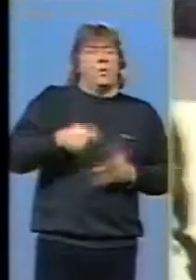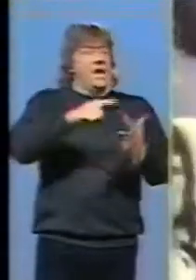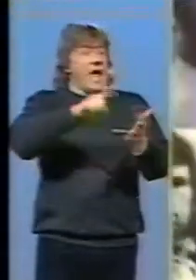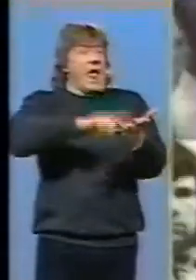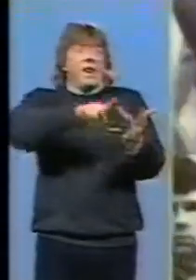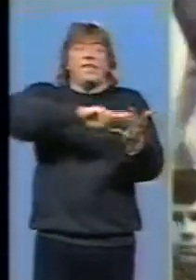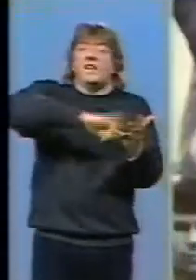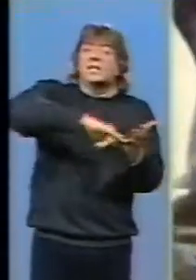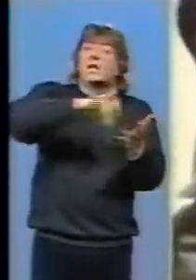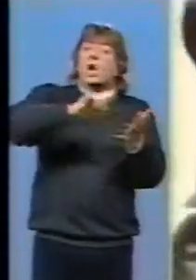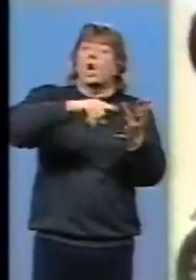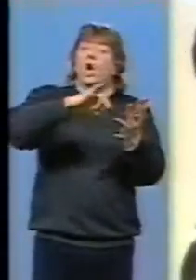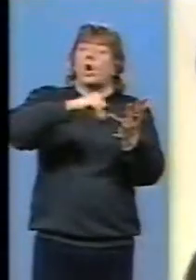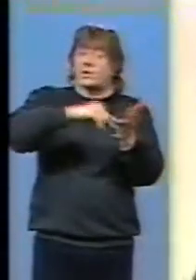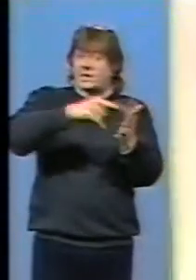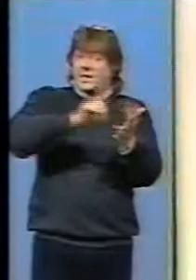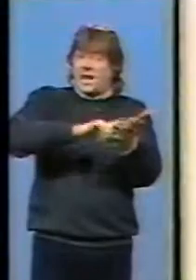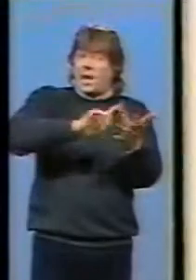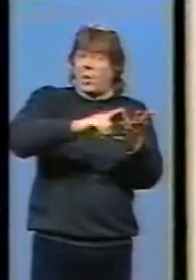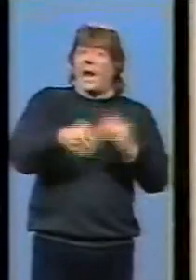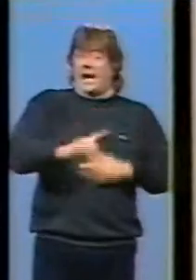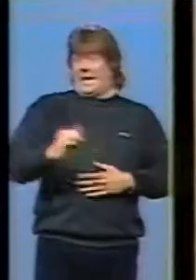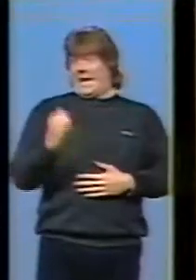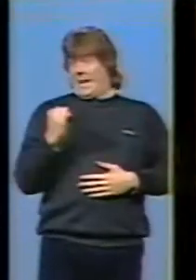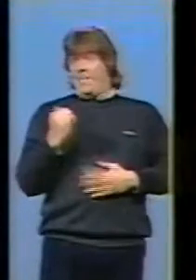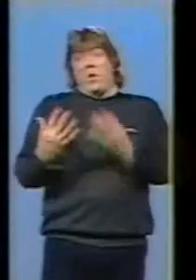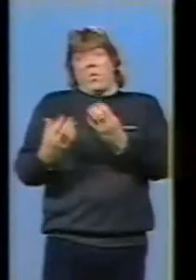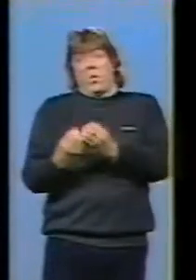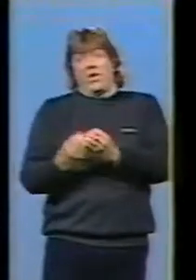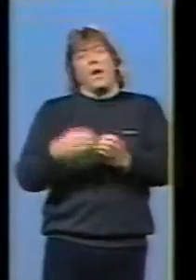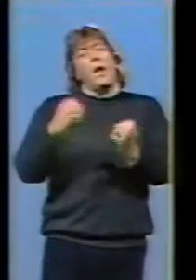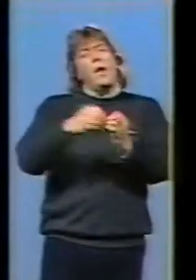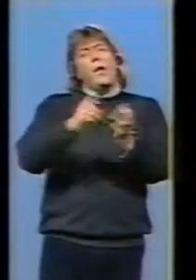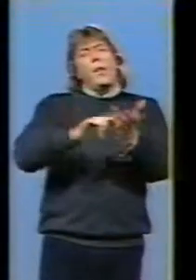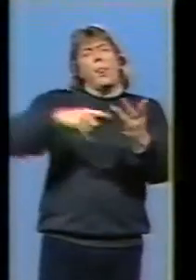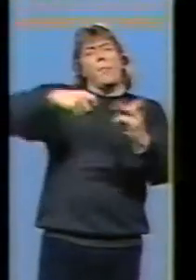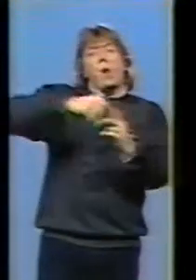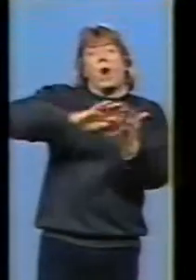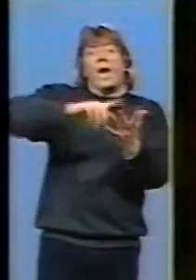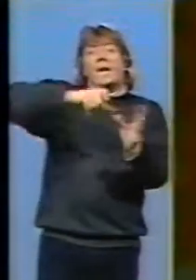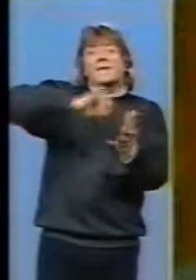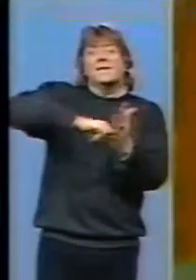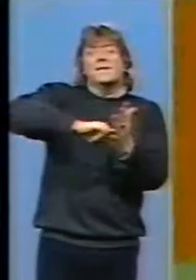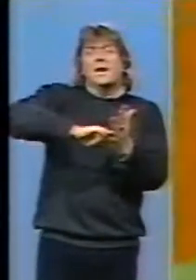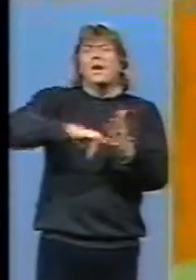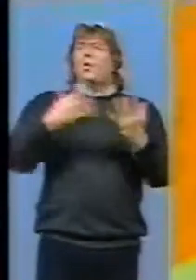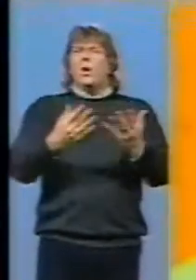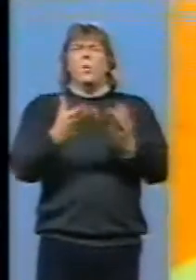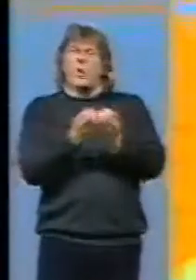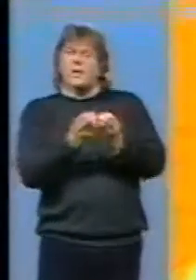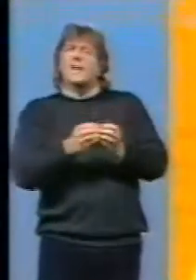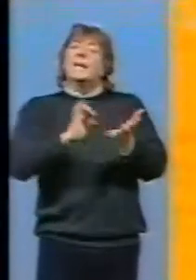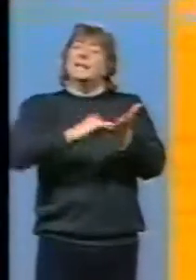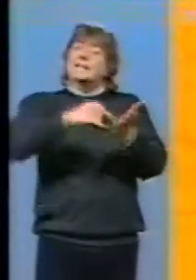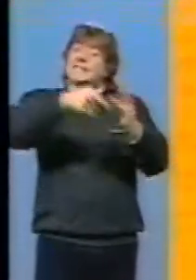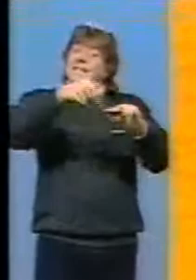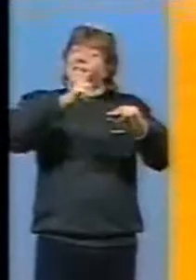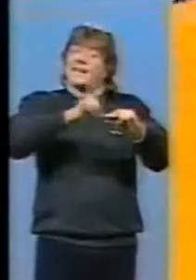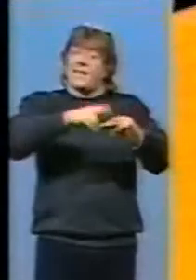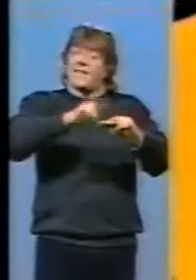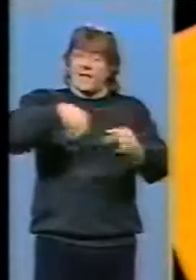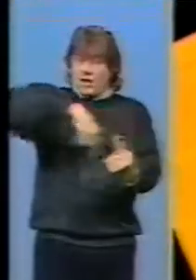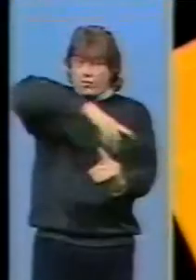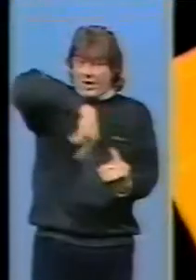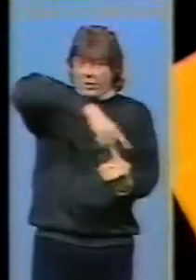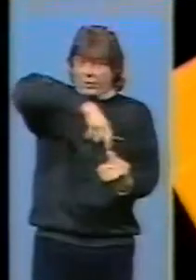Elvis Costello Ian Jury and the Blockheads were on the bill at the Stiff Record Tour soon after, their first